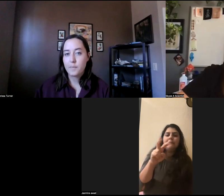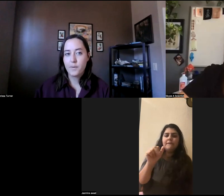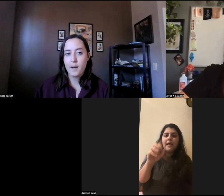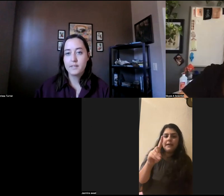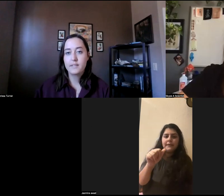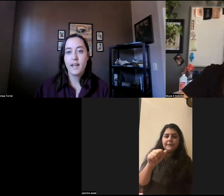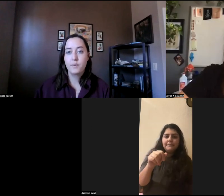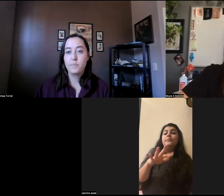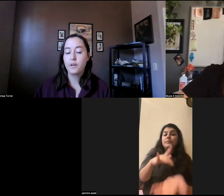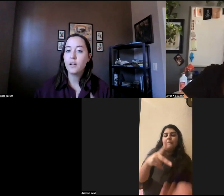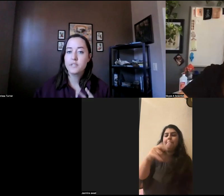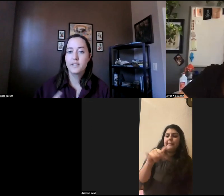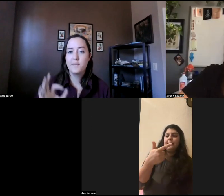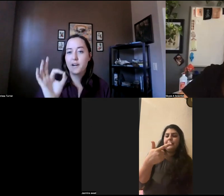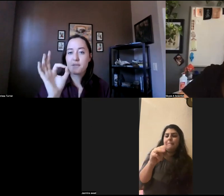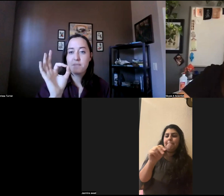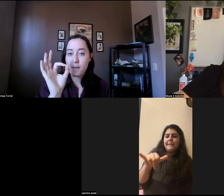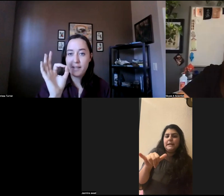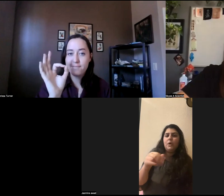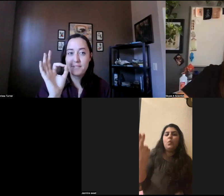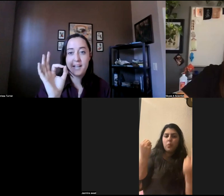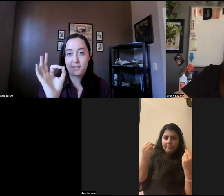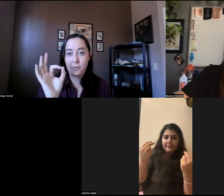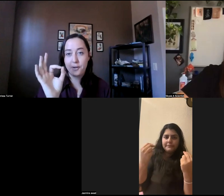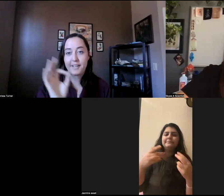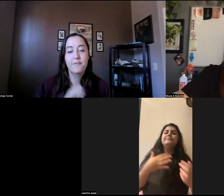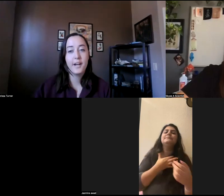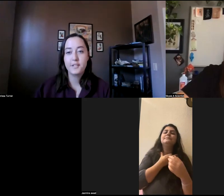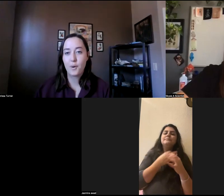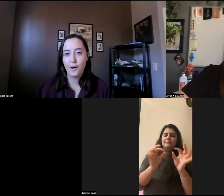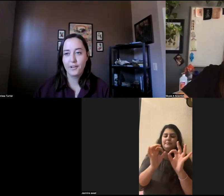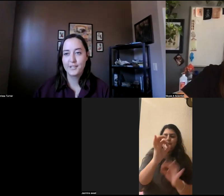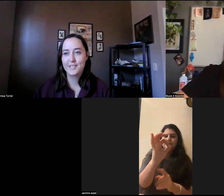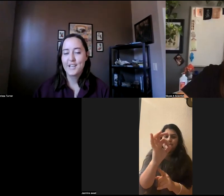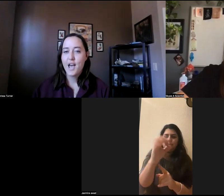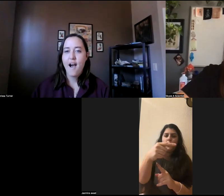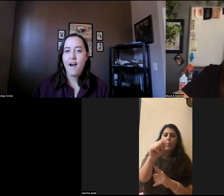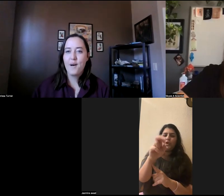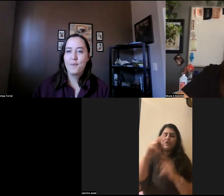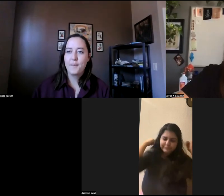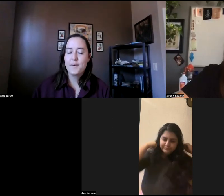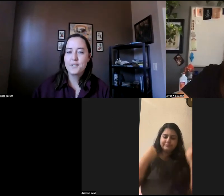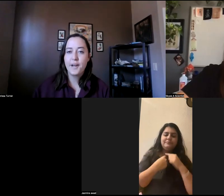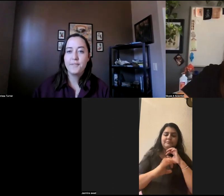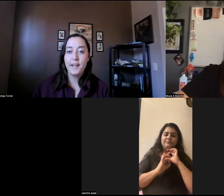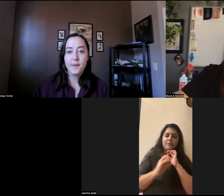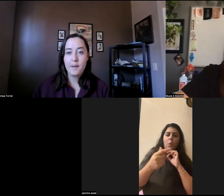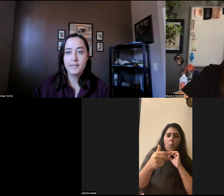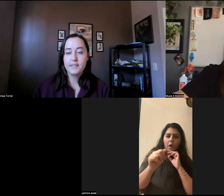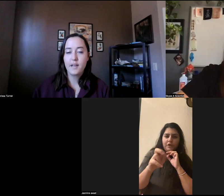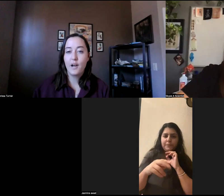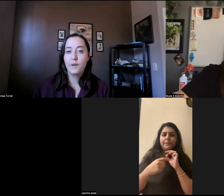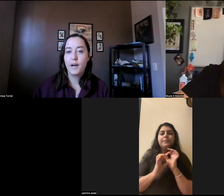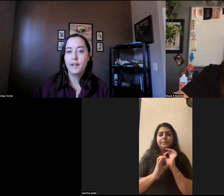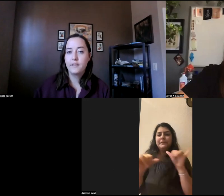studying the pygmy rabbits and we put collars on them that are maybe the size of a quarter, like very small collars. Um, and we would try to find the